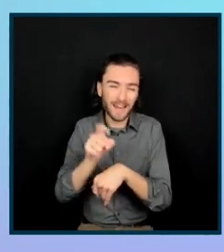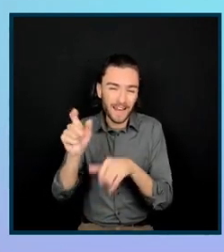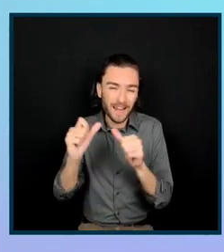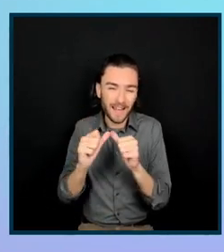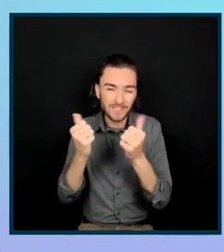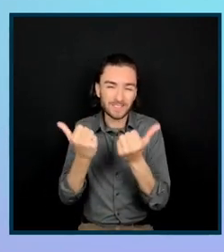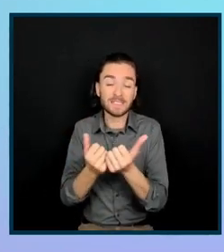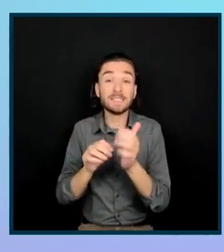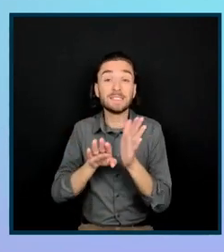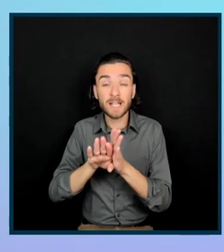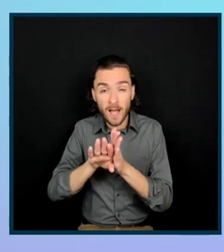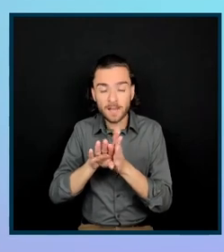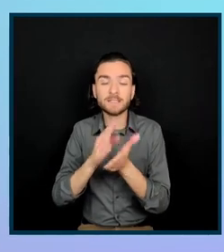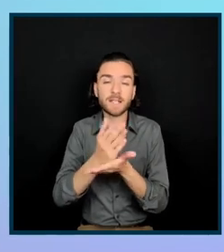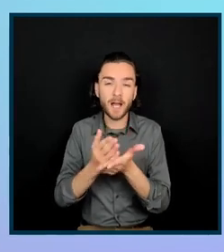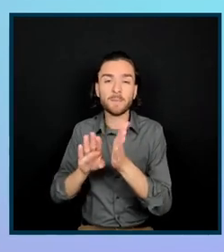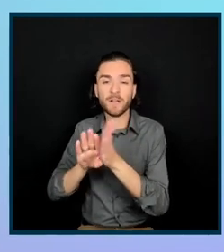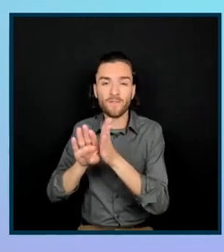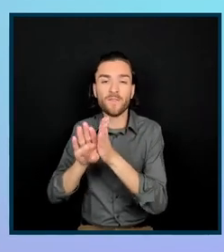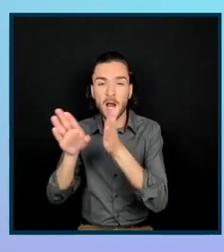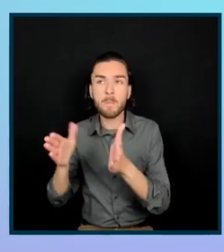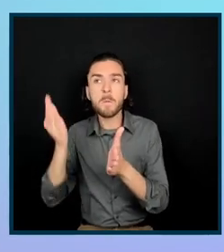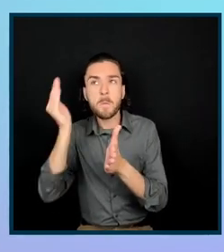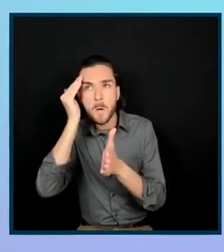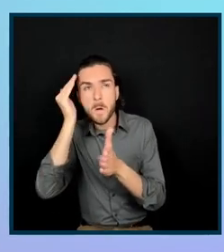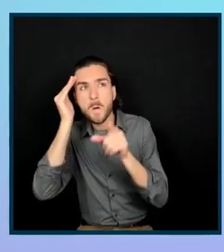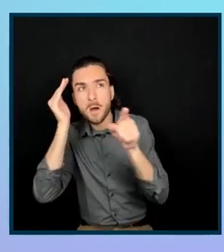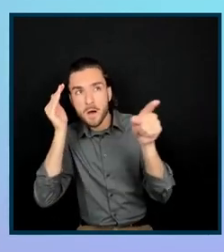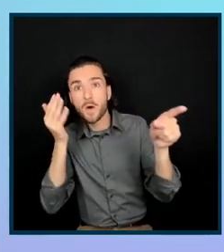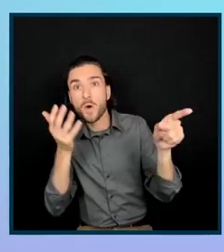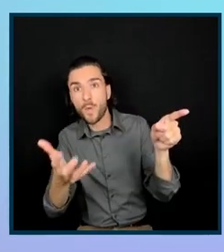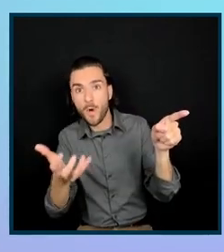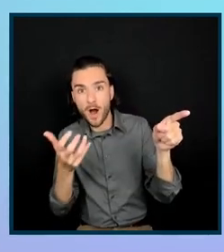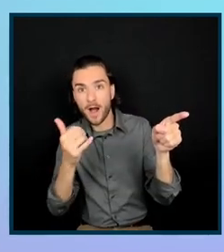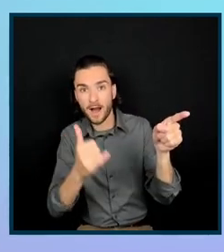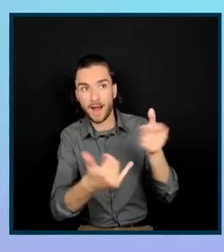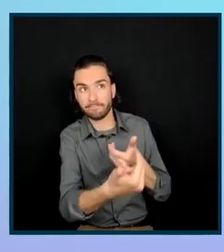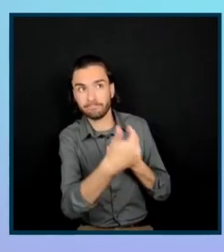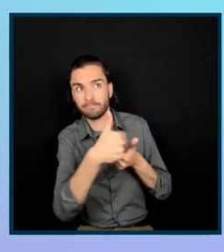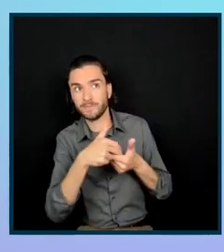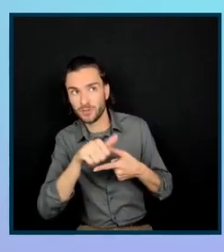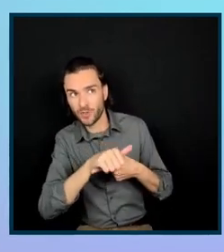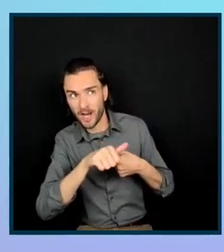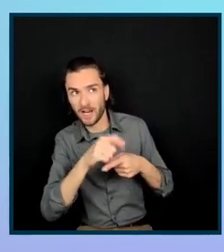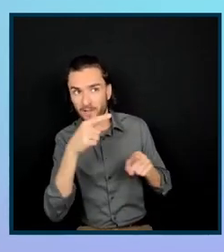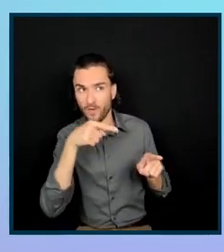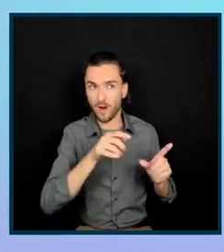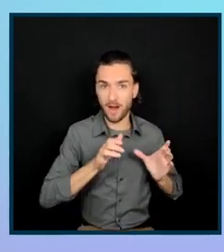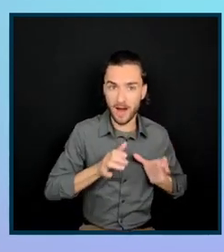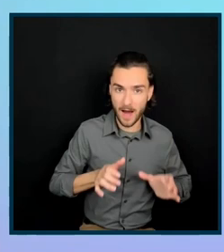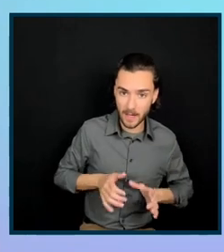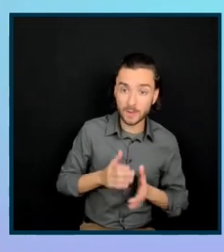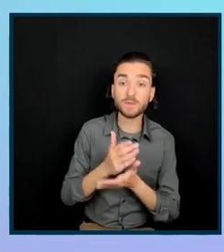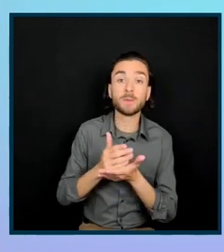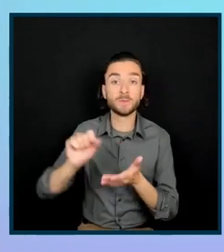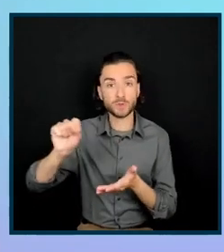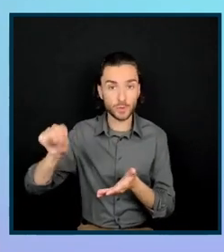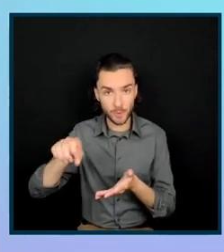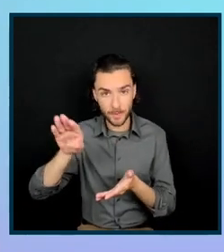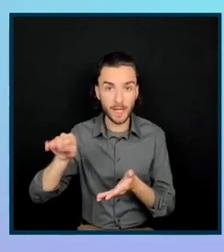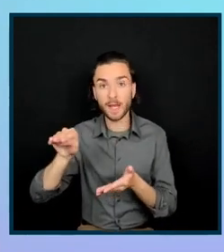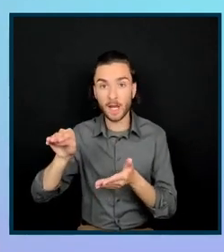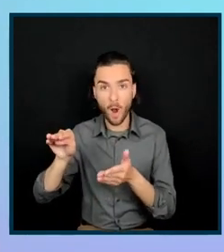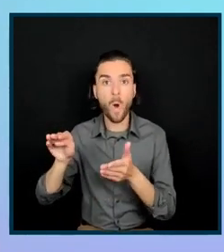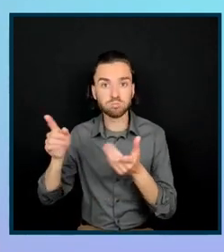may know some people who are interested in these trainings as well. So, we've had successful social media pushes. We've